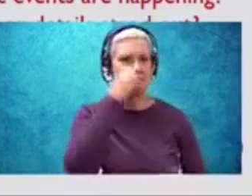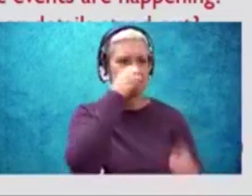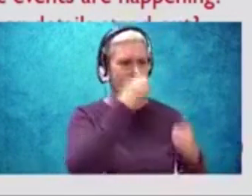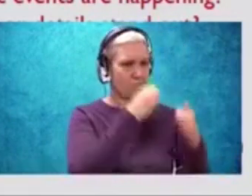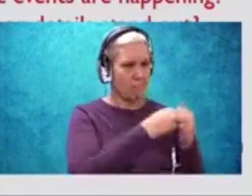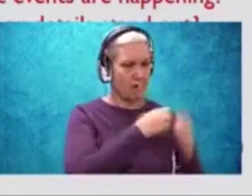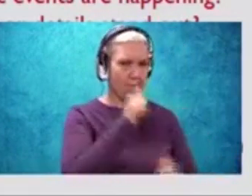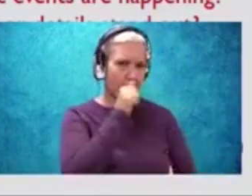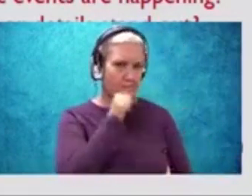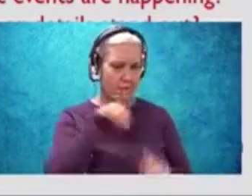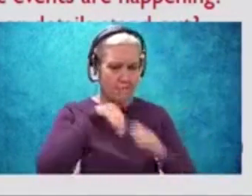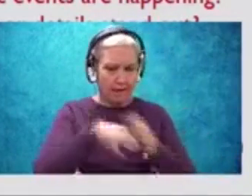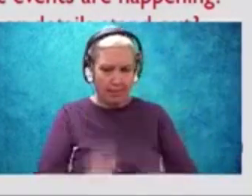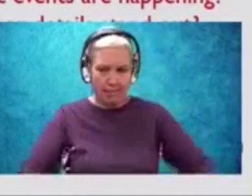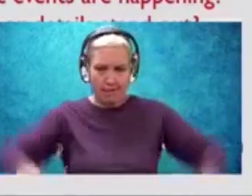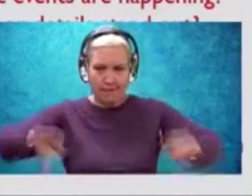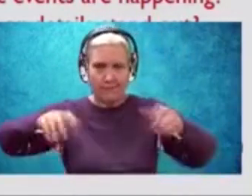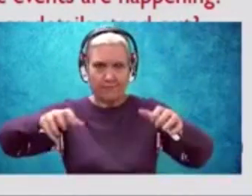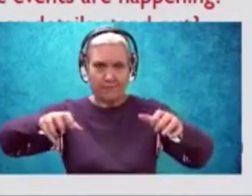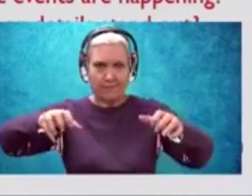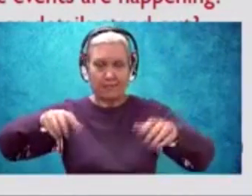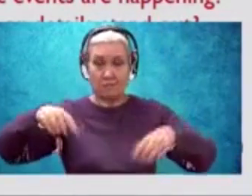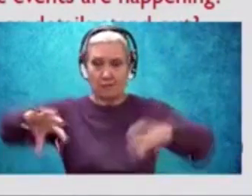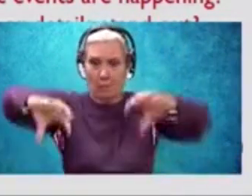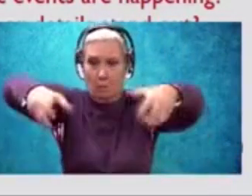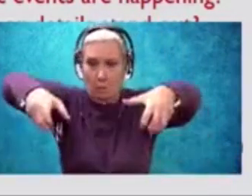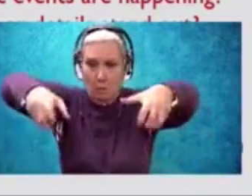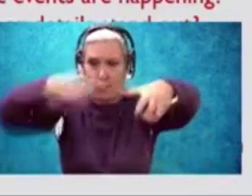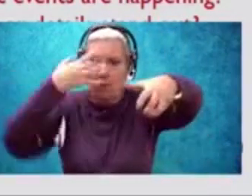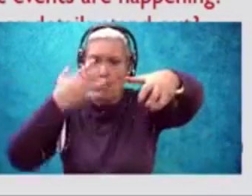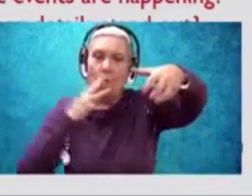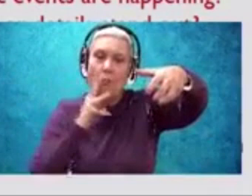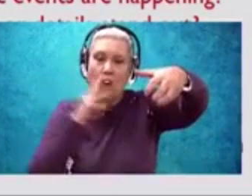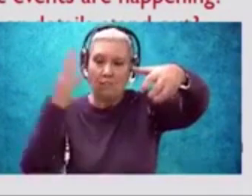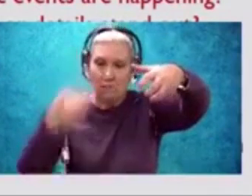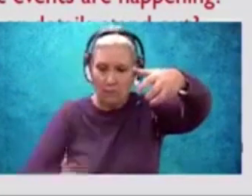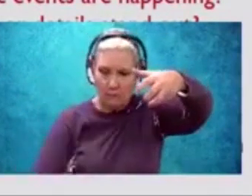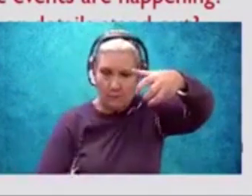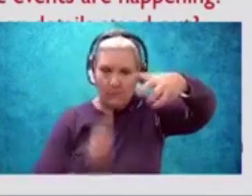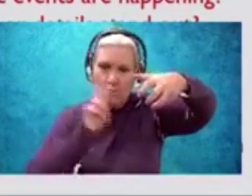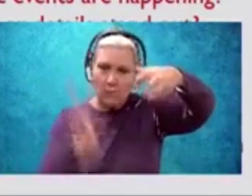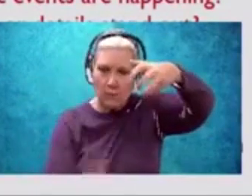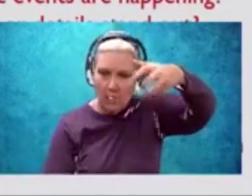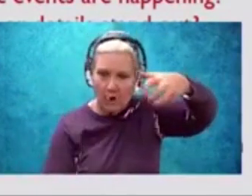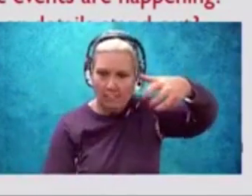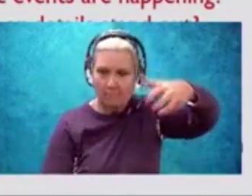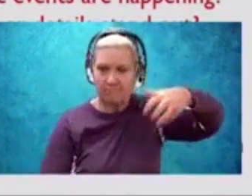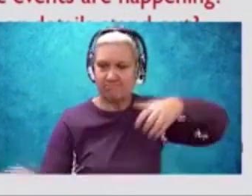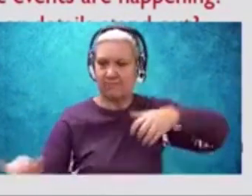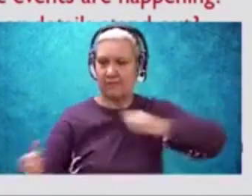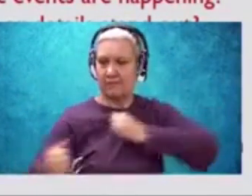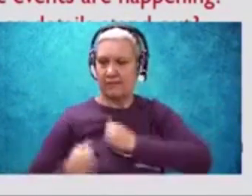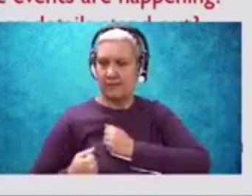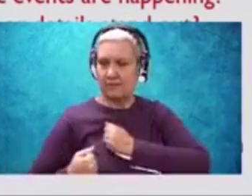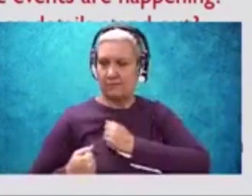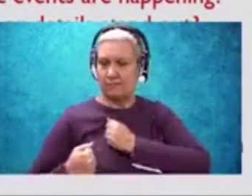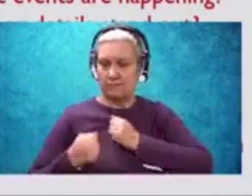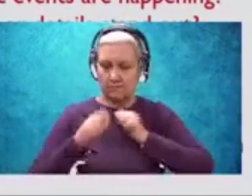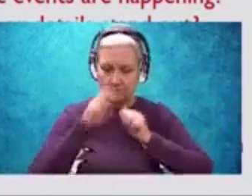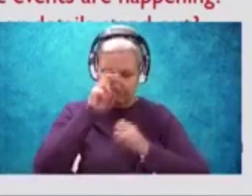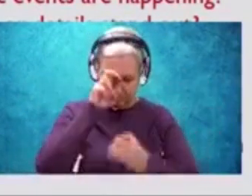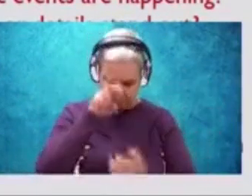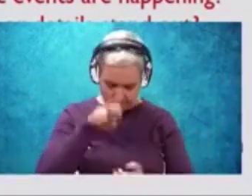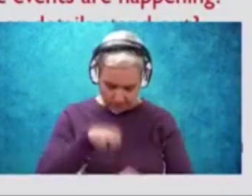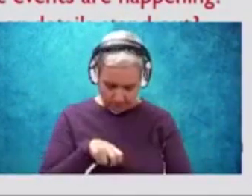the sink. And when we ran the water, trying to drown them as if they were soldiers, they seemed to bow their sad heads,